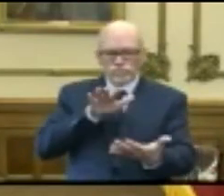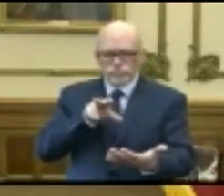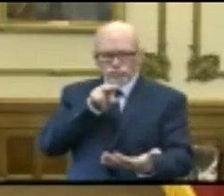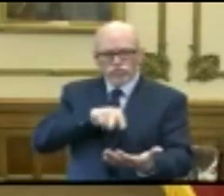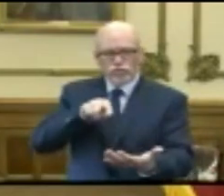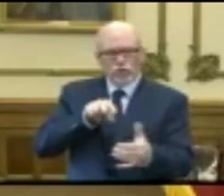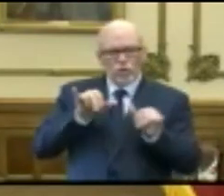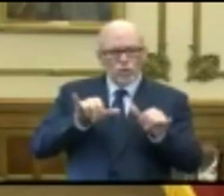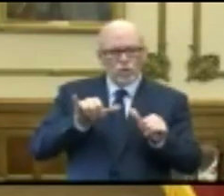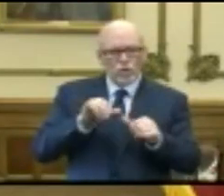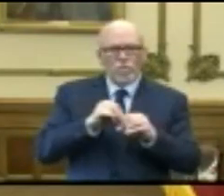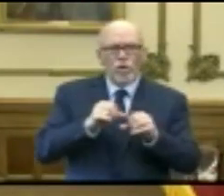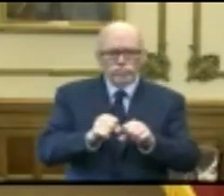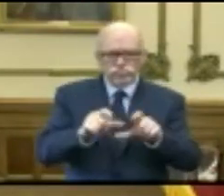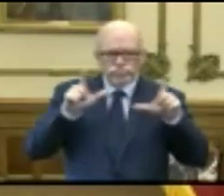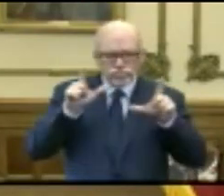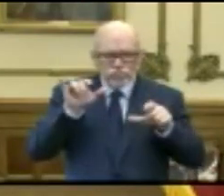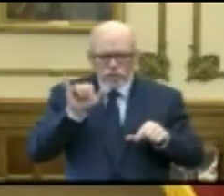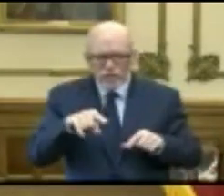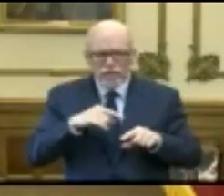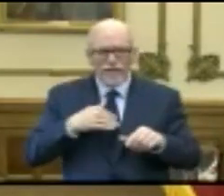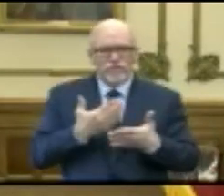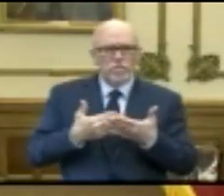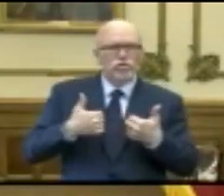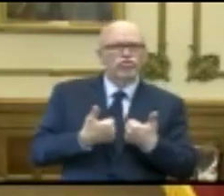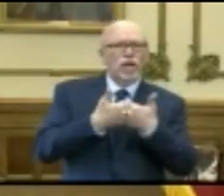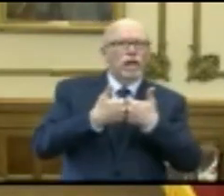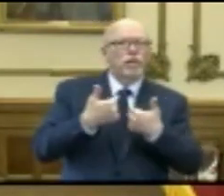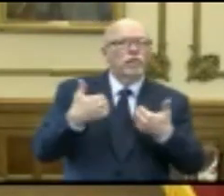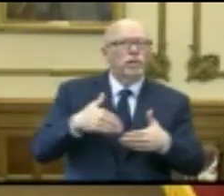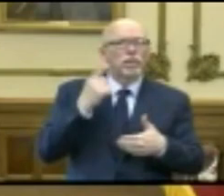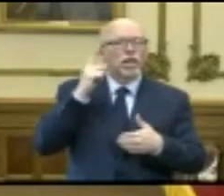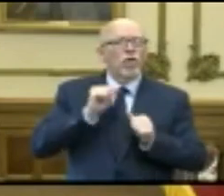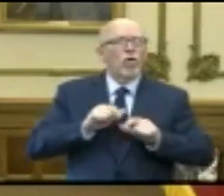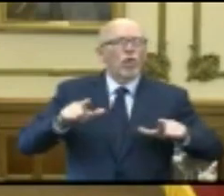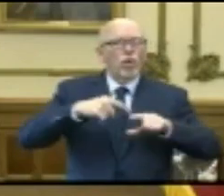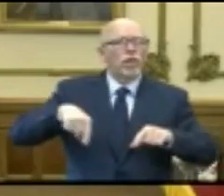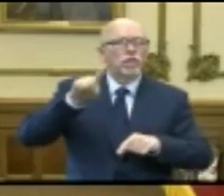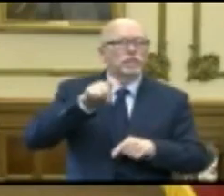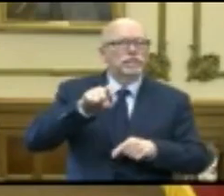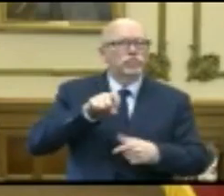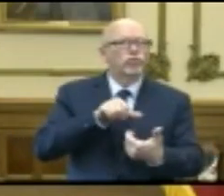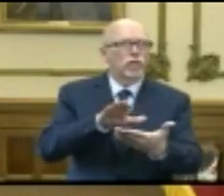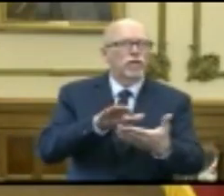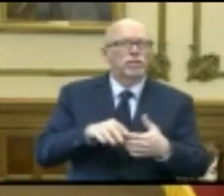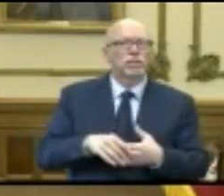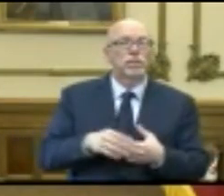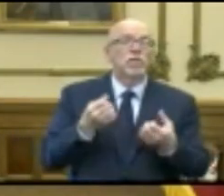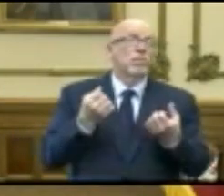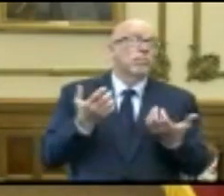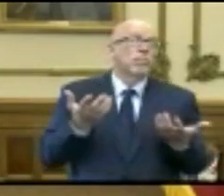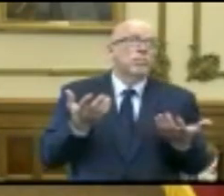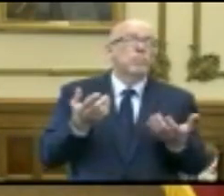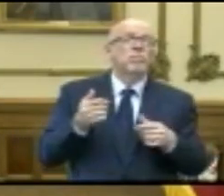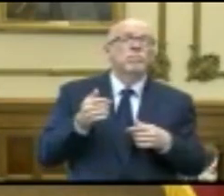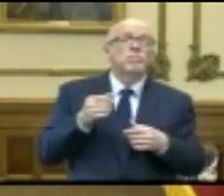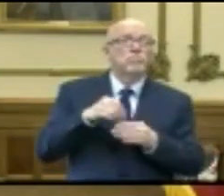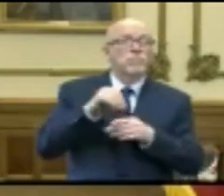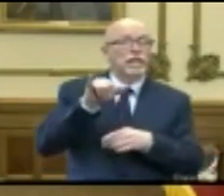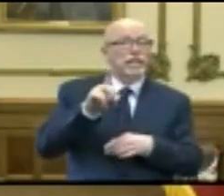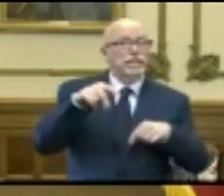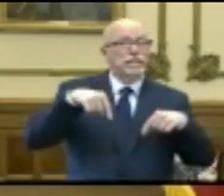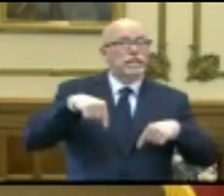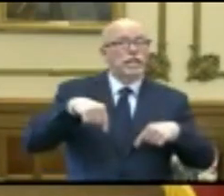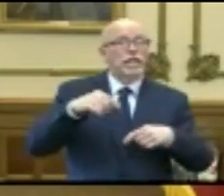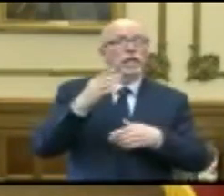some public challenges that I think all of us need to address, many of which the state of Indiana